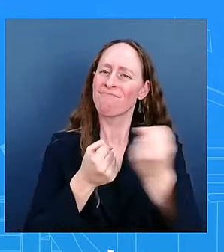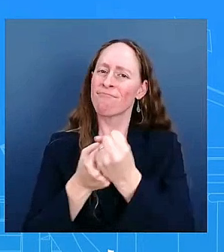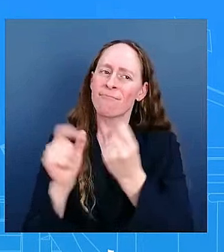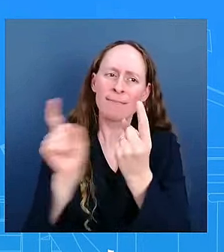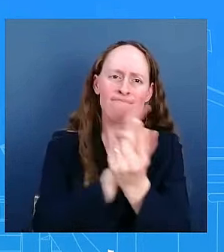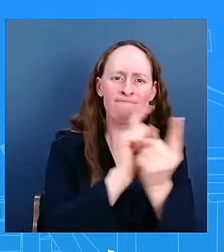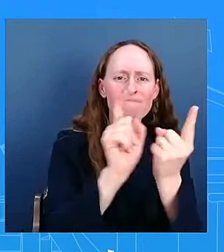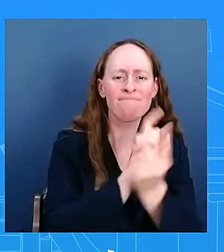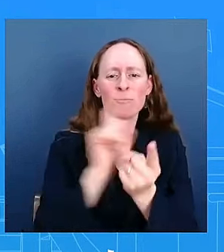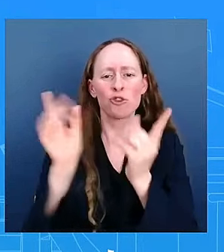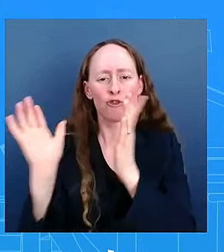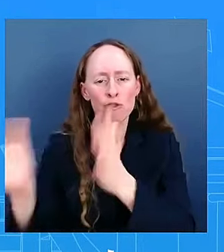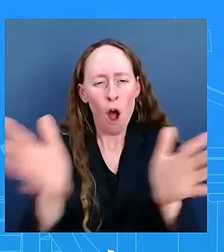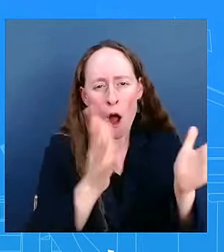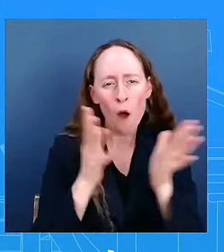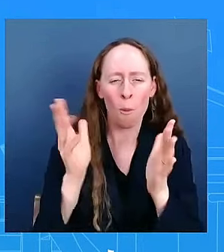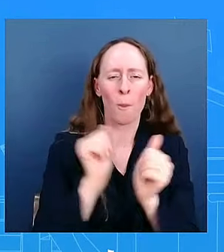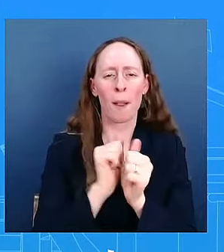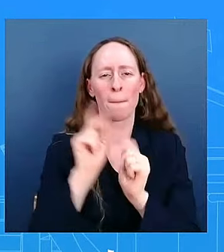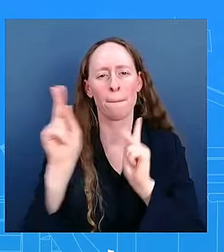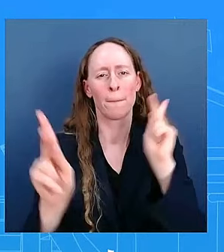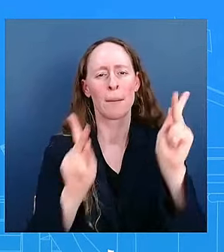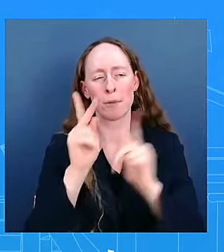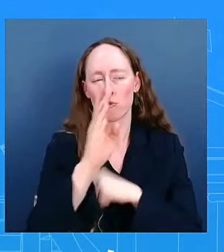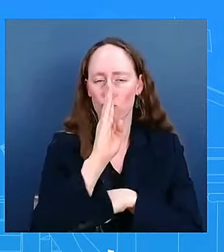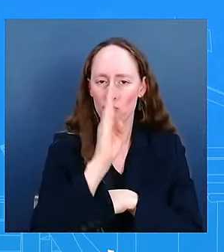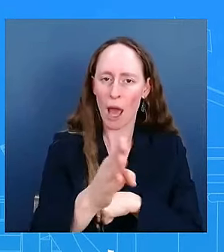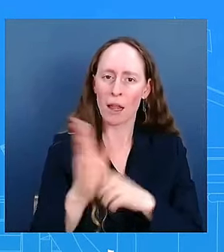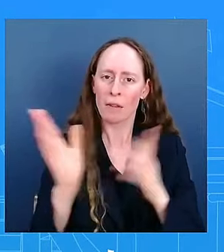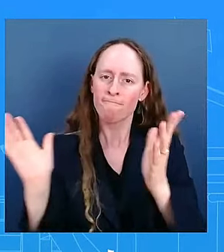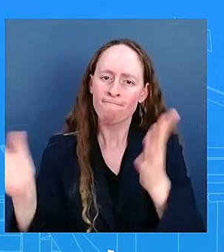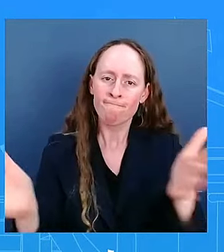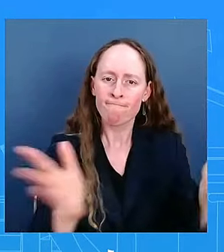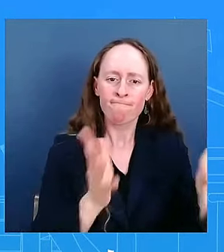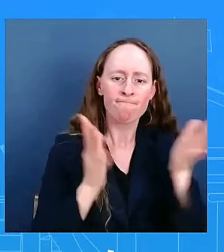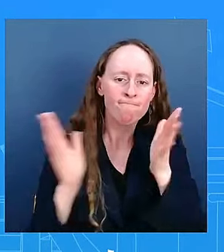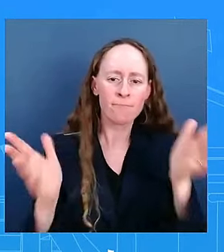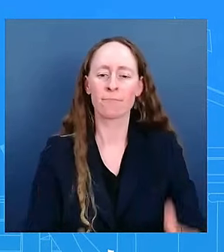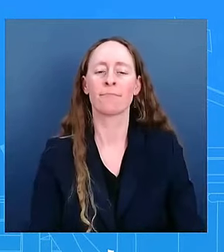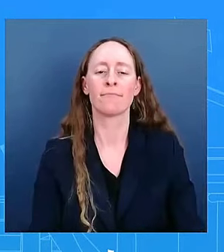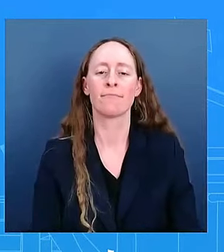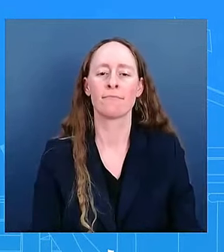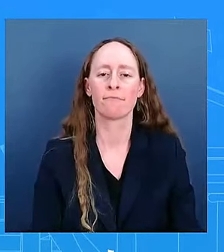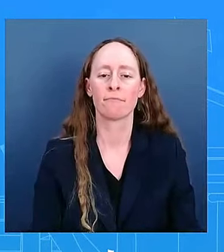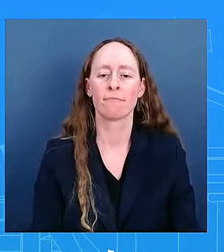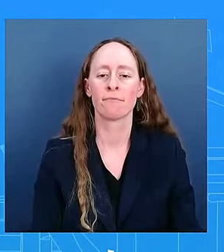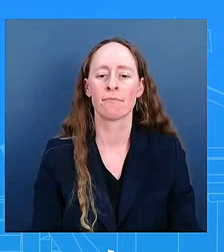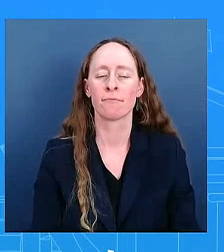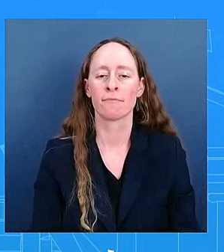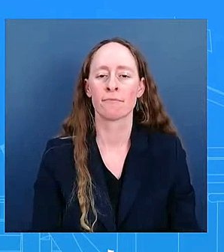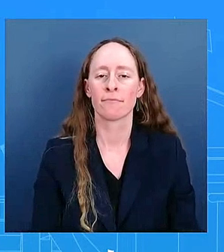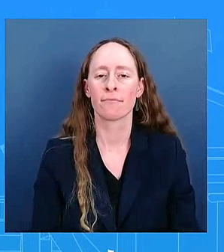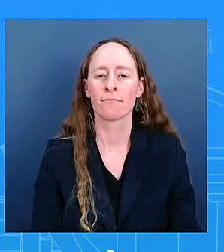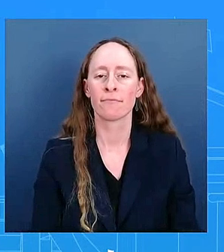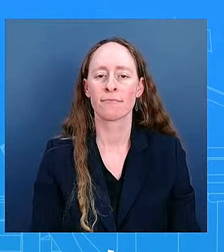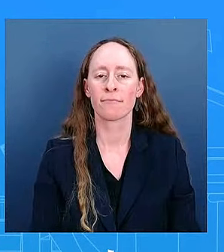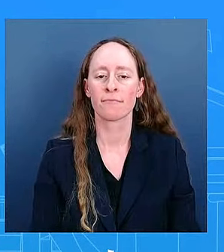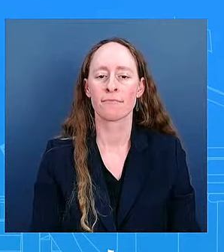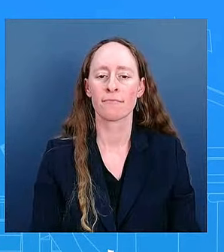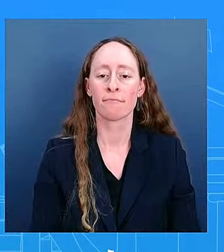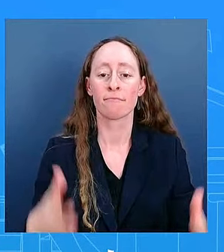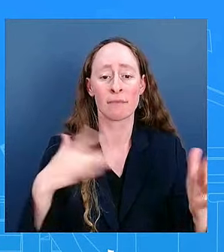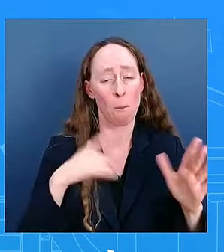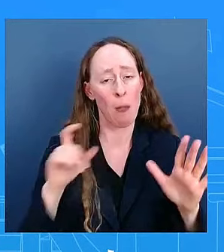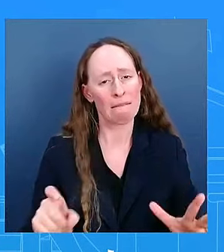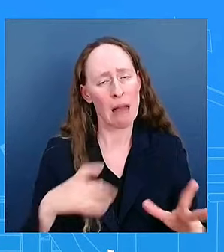i'm going to be super careful not speak to uh anything beyond that once we have more details and information obviously we'll share